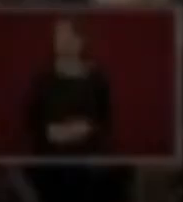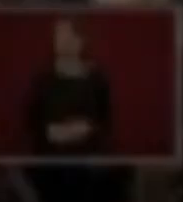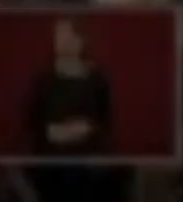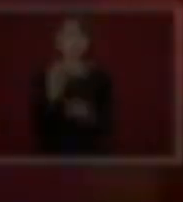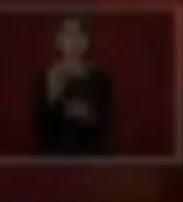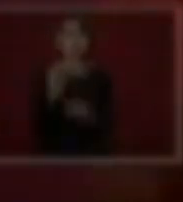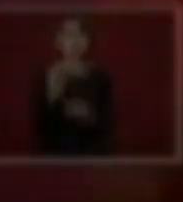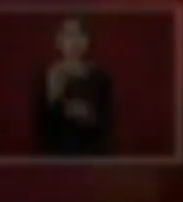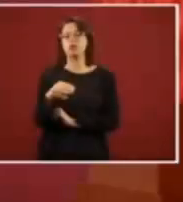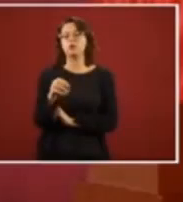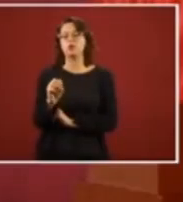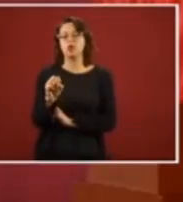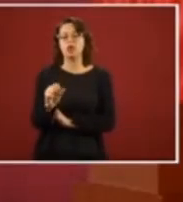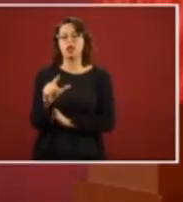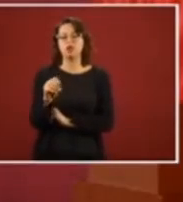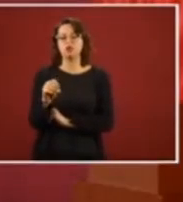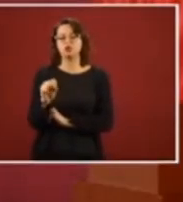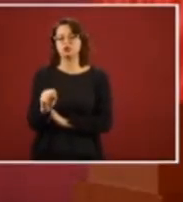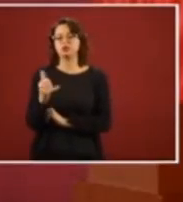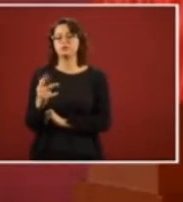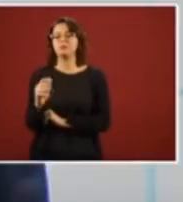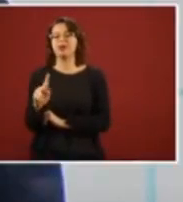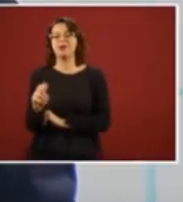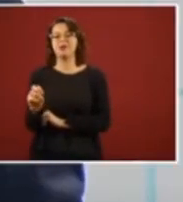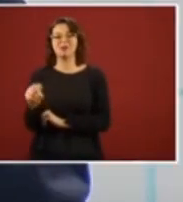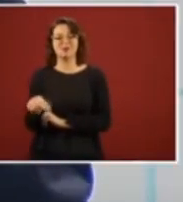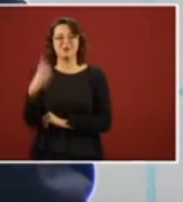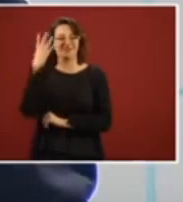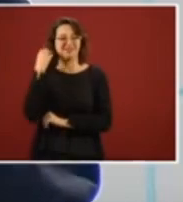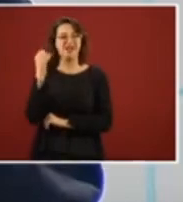Okay, so I'm going to go ahead because I...